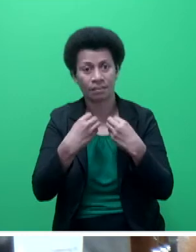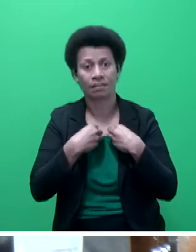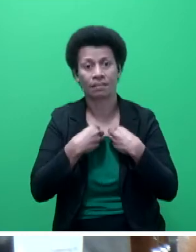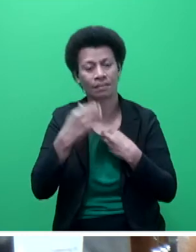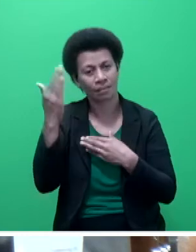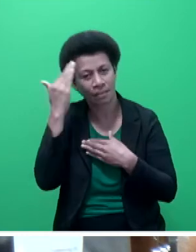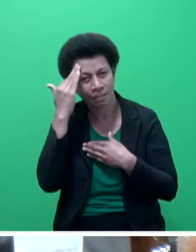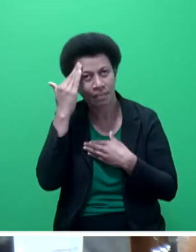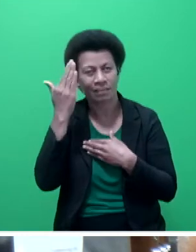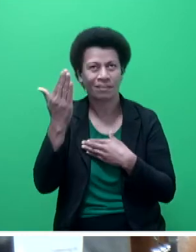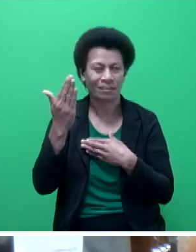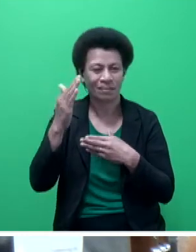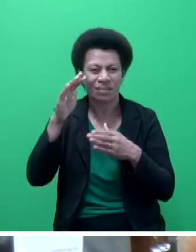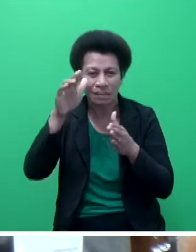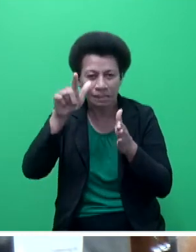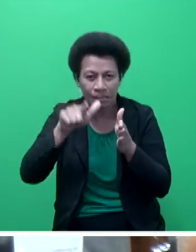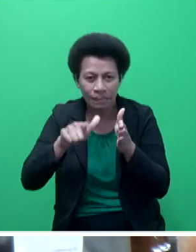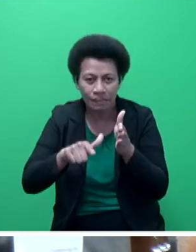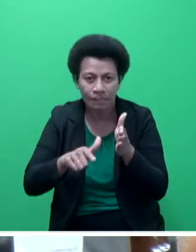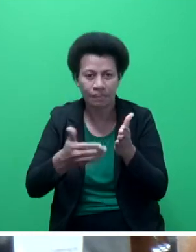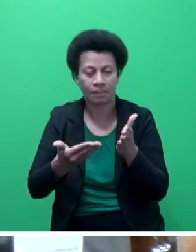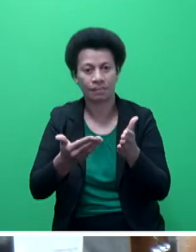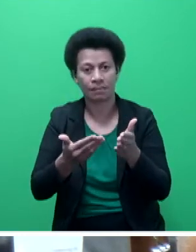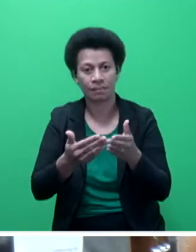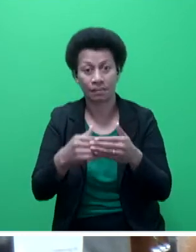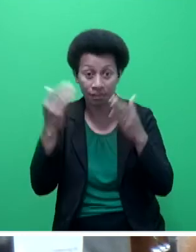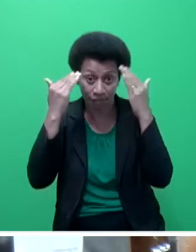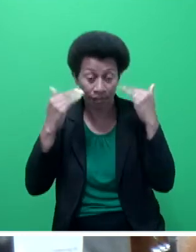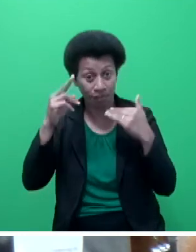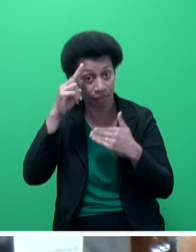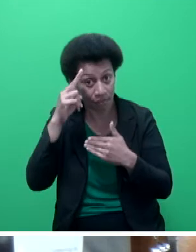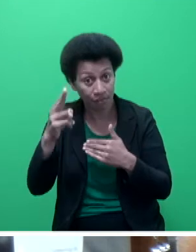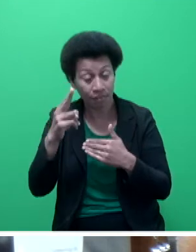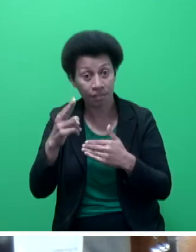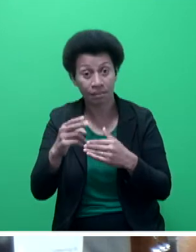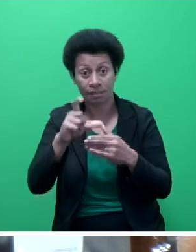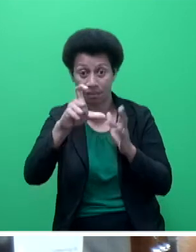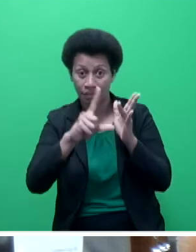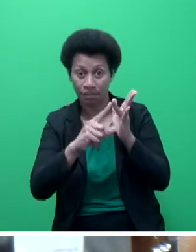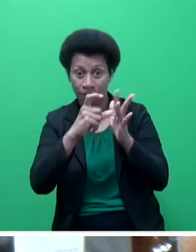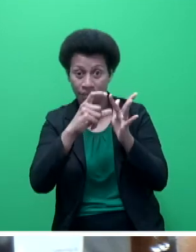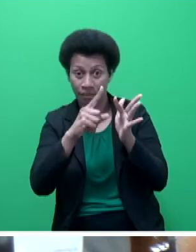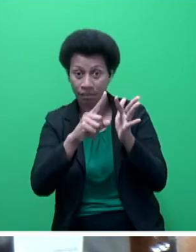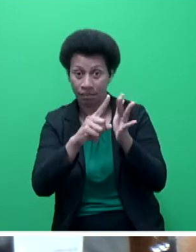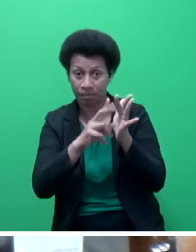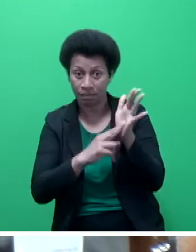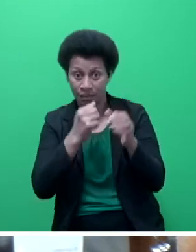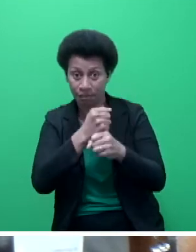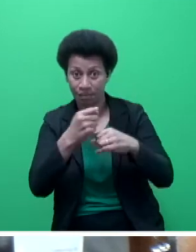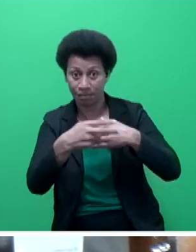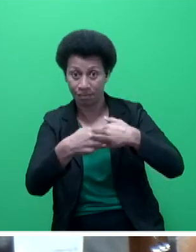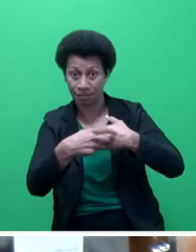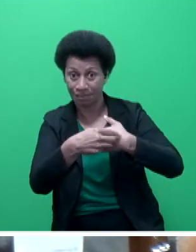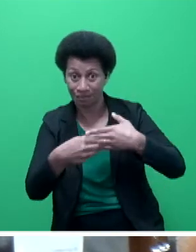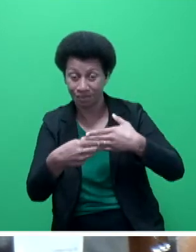we thought actually it would come down. Mr Speaker, sir, the coding era, of course, has picked this up. And Mr Speaker, sir,